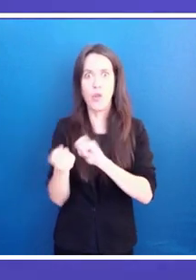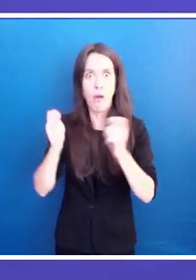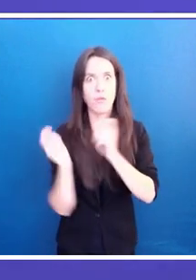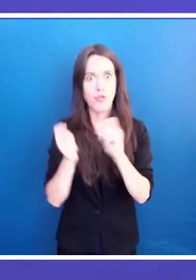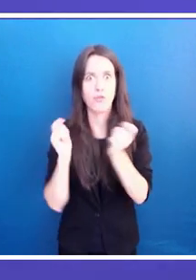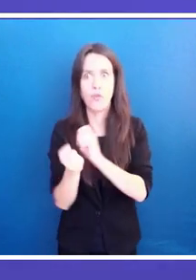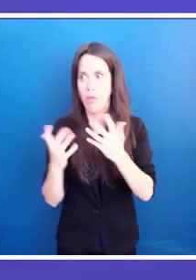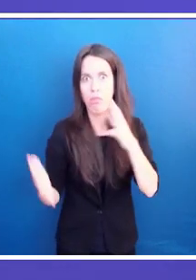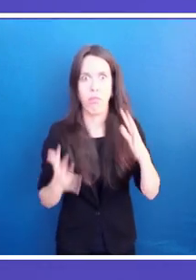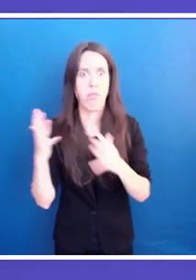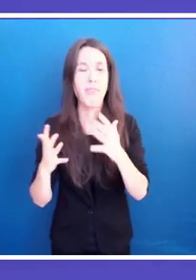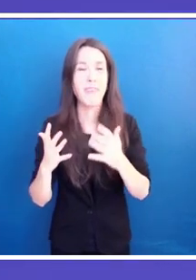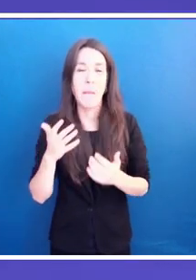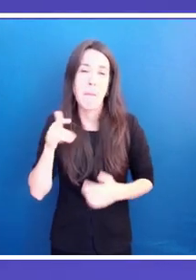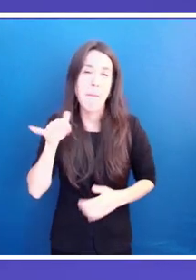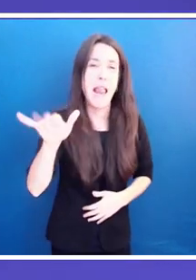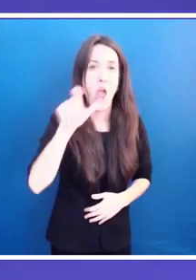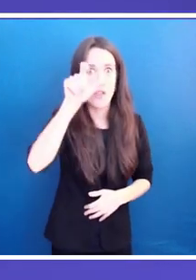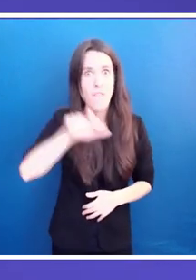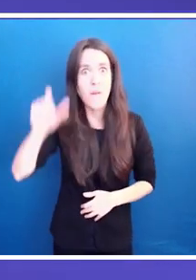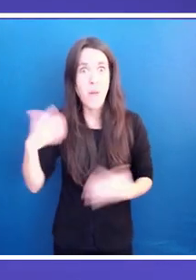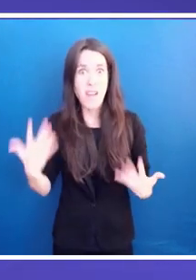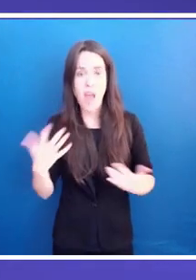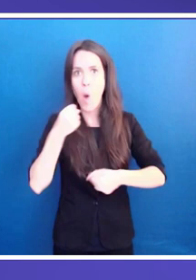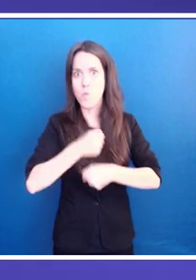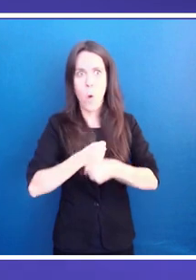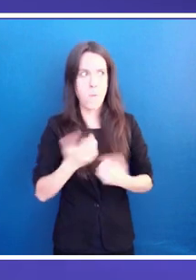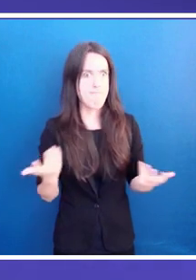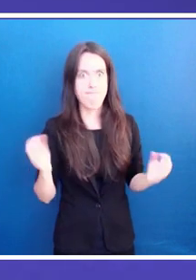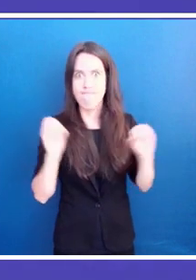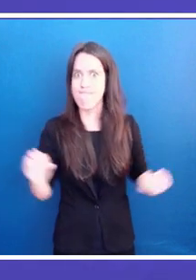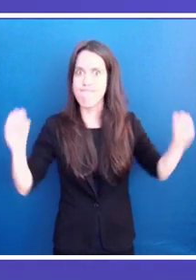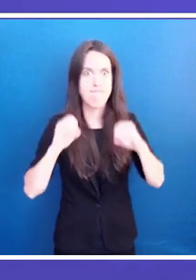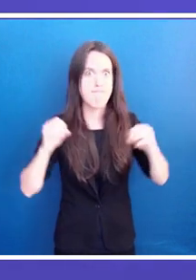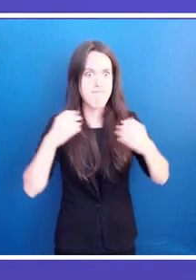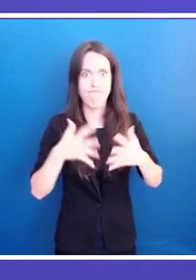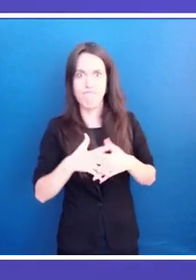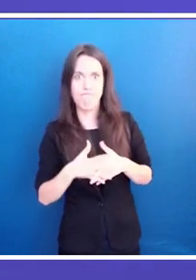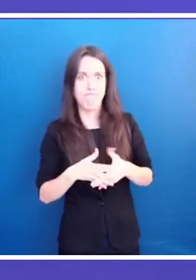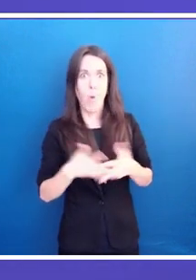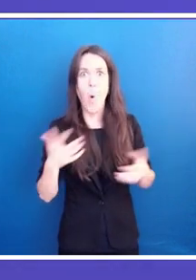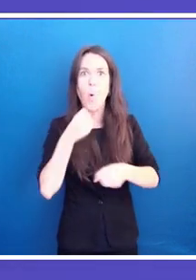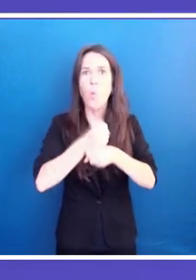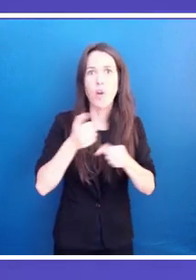Millions of people are no longer working as a result of this pandemic, or they are now working remotely from home.